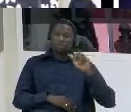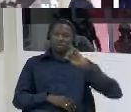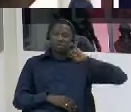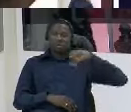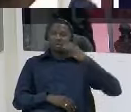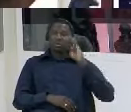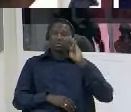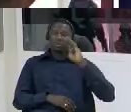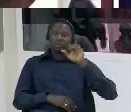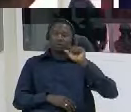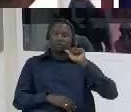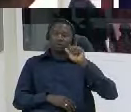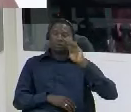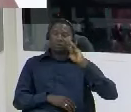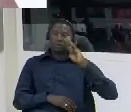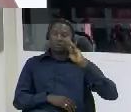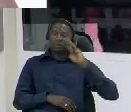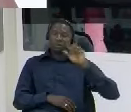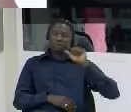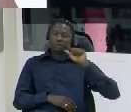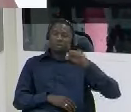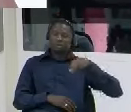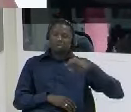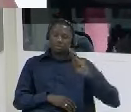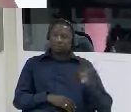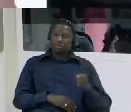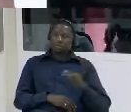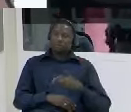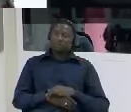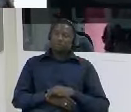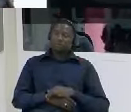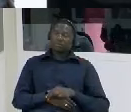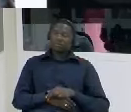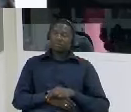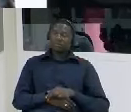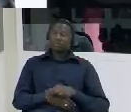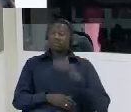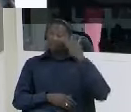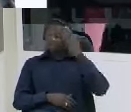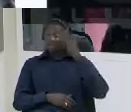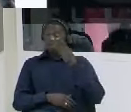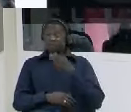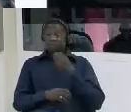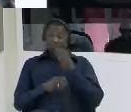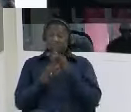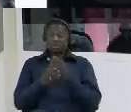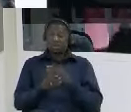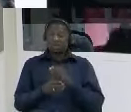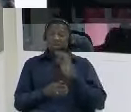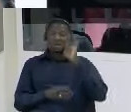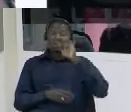officer at state house i forget to mention finally jabong also was part of the panel